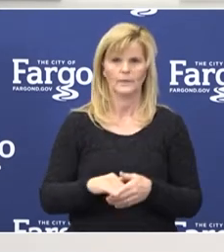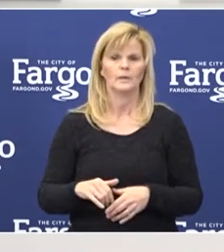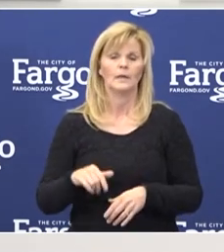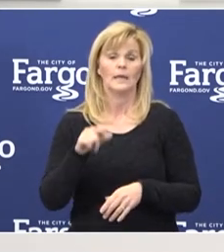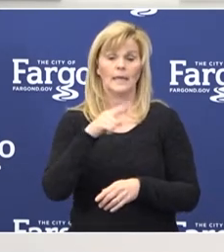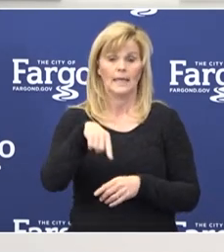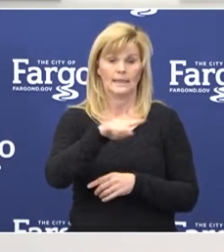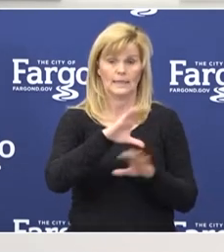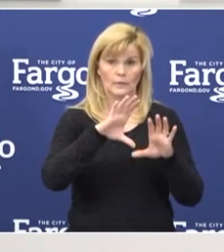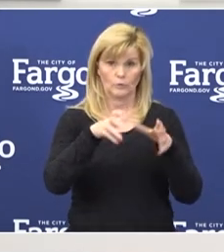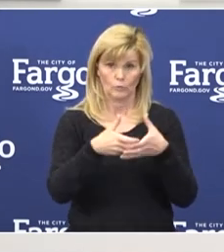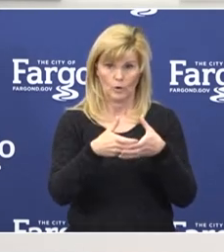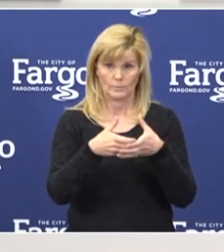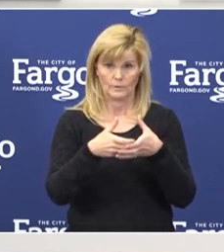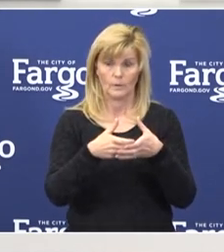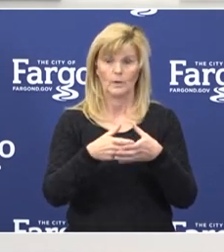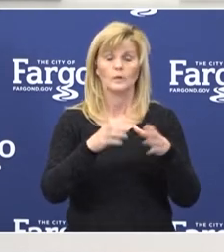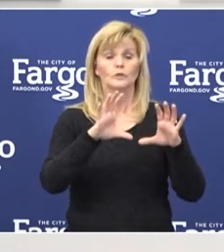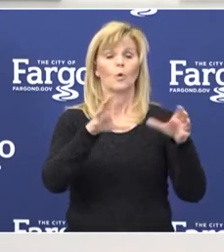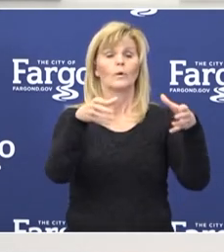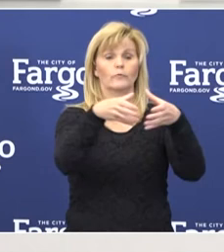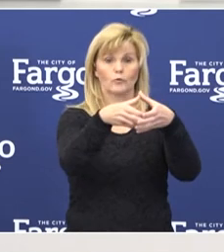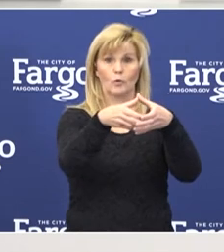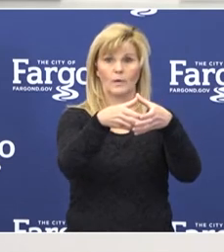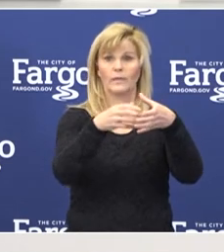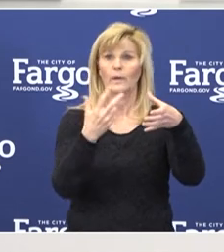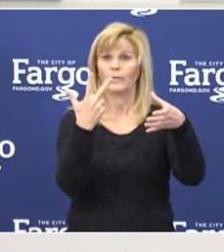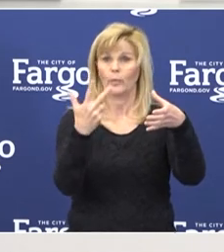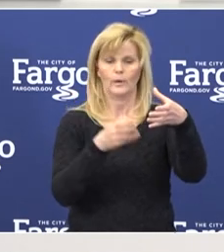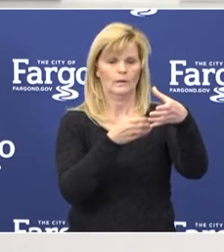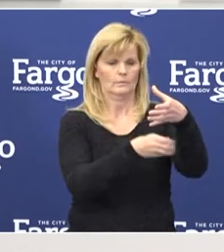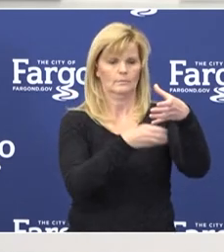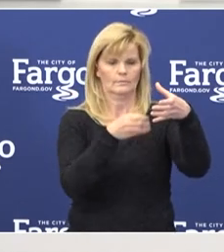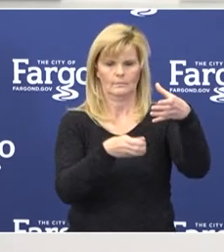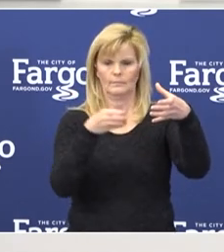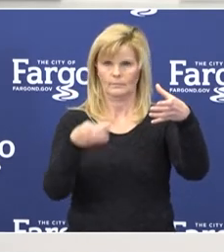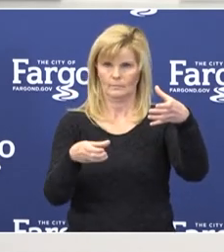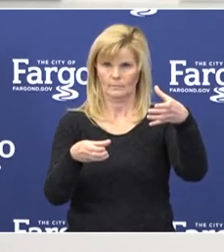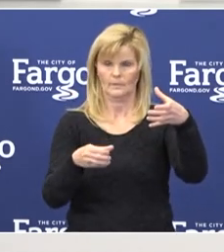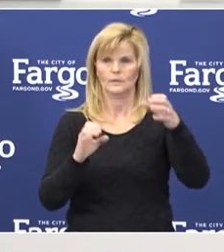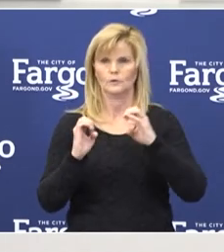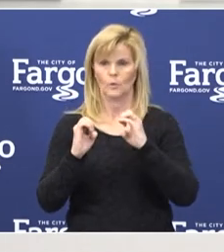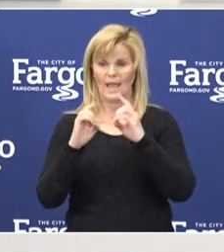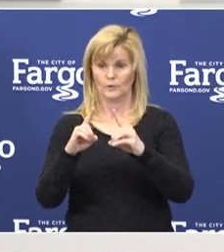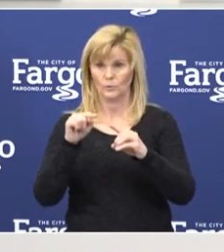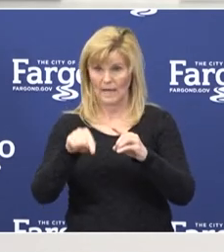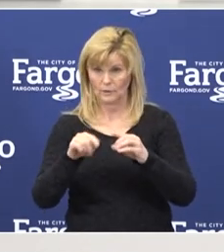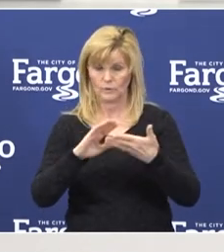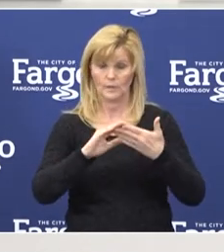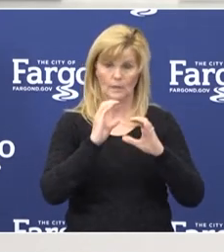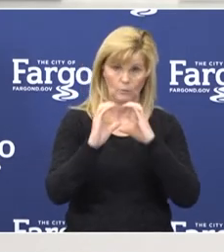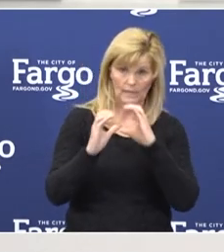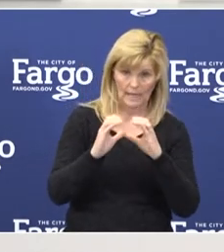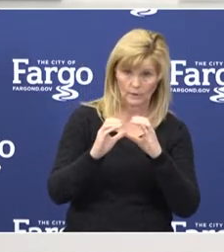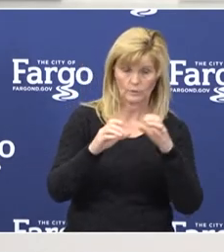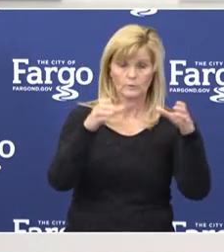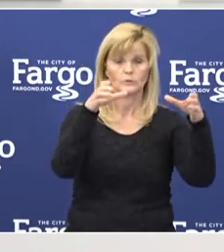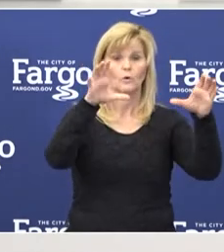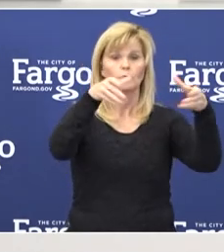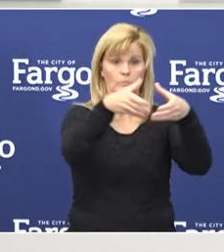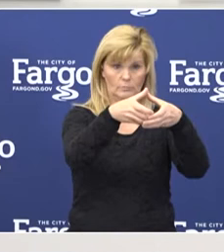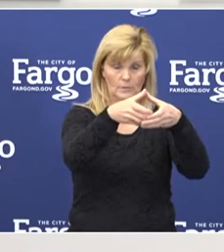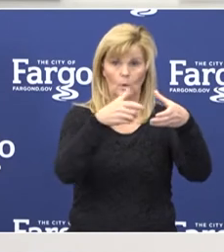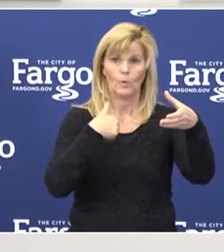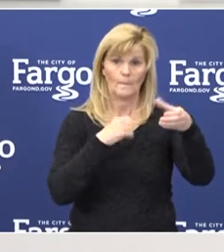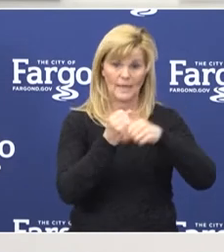groups, we divided into three subgroups and the three subgroups are going into education and communication. So in the affected groups, want to make sure we're clear